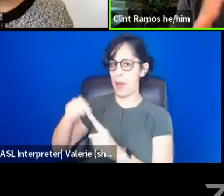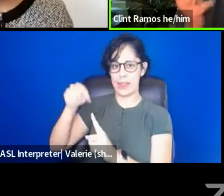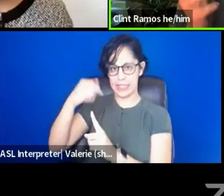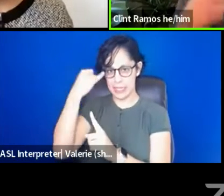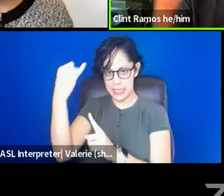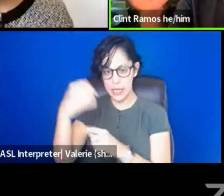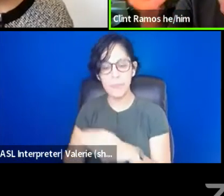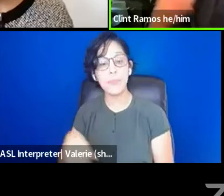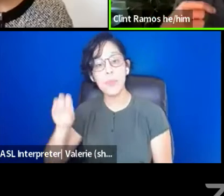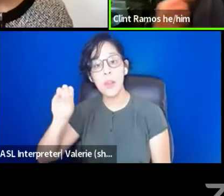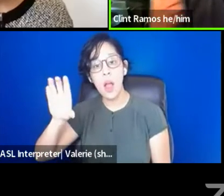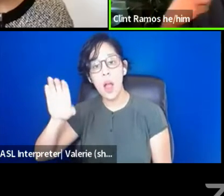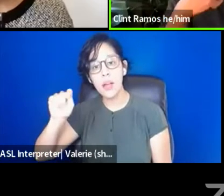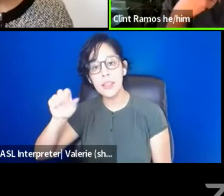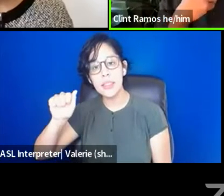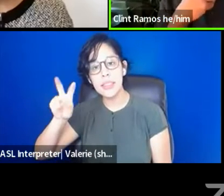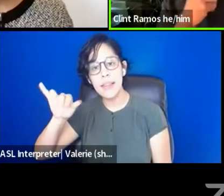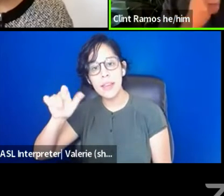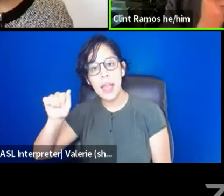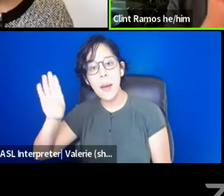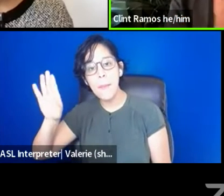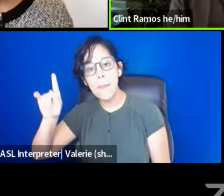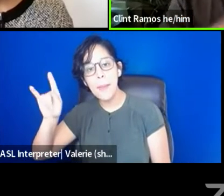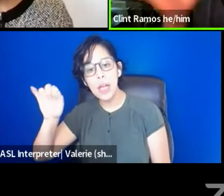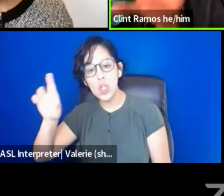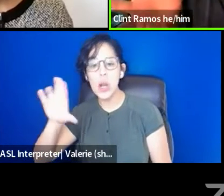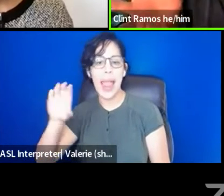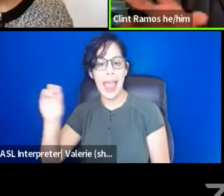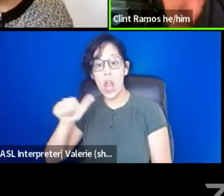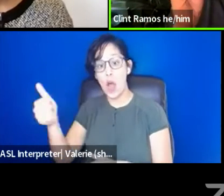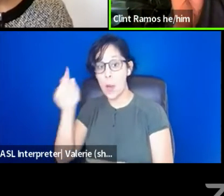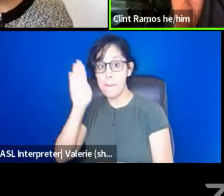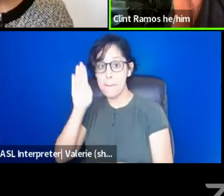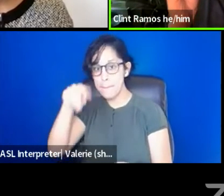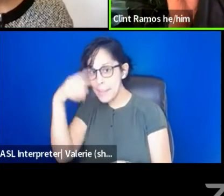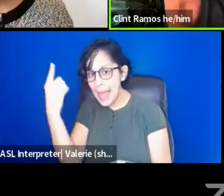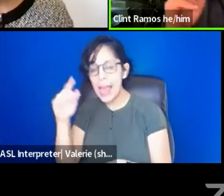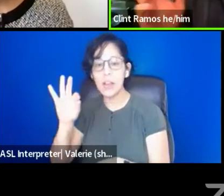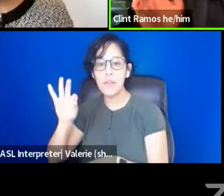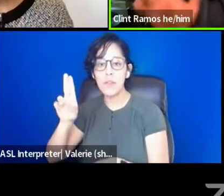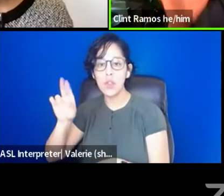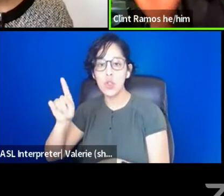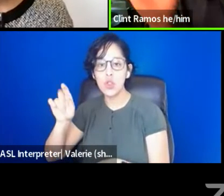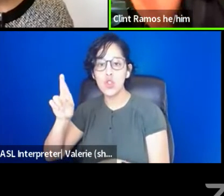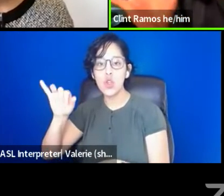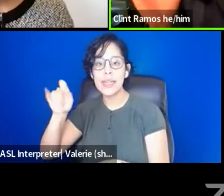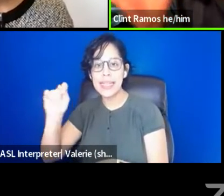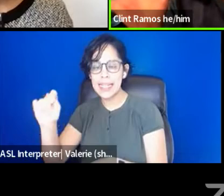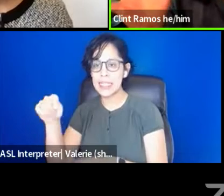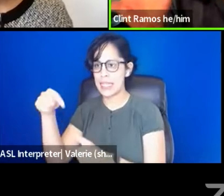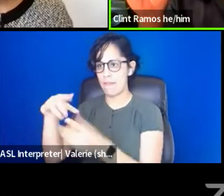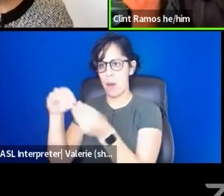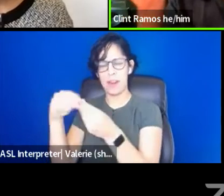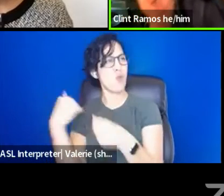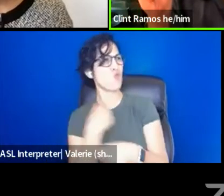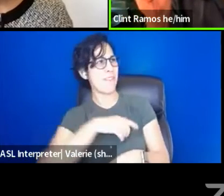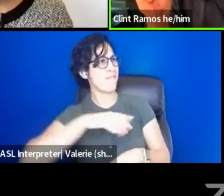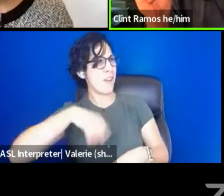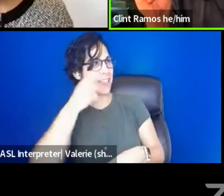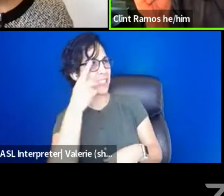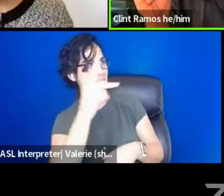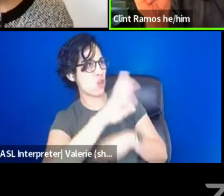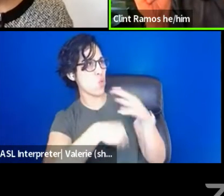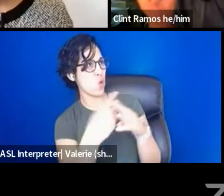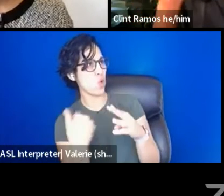like Octavia Butler, and I know that you mentioned that Edwin Marie Brown and other black futurists have actually said, we have not seen the world that we are reaching